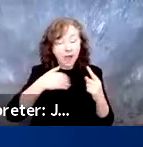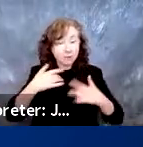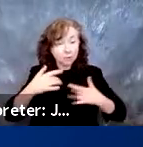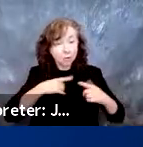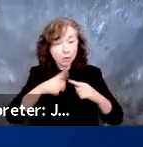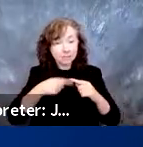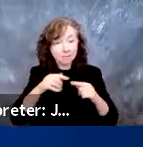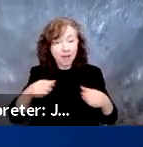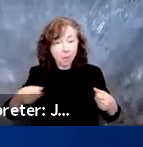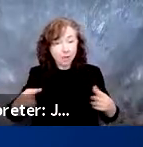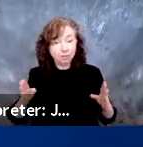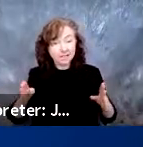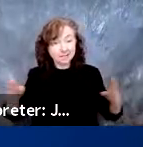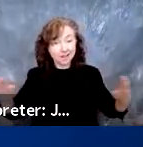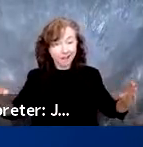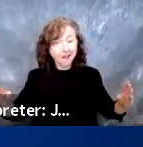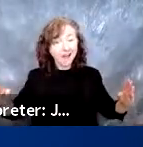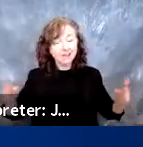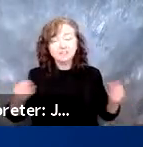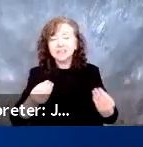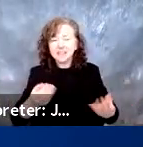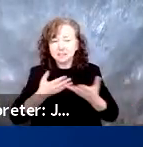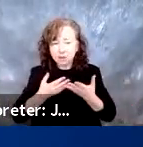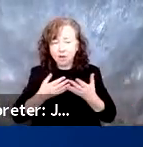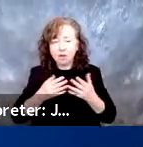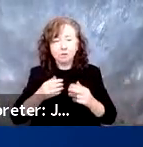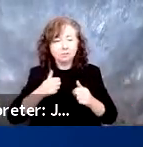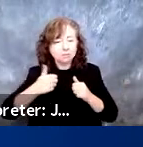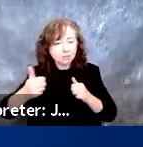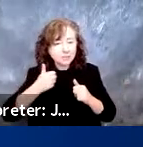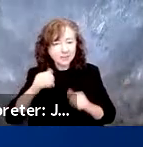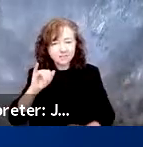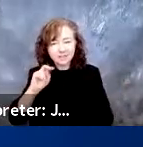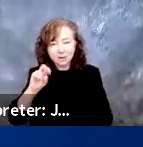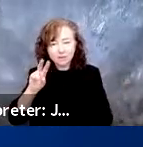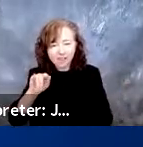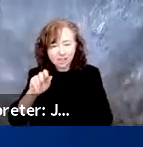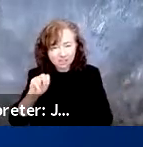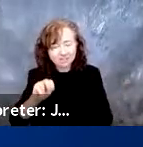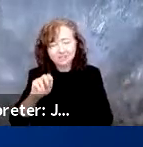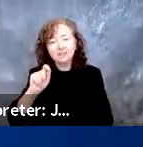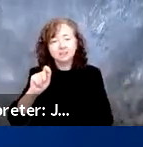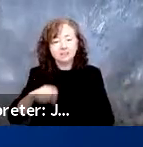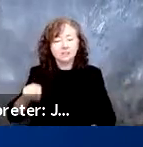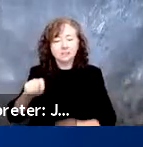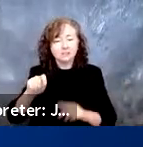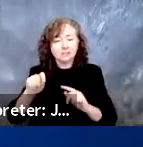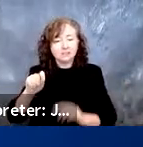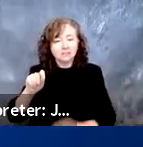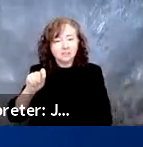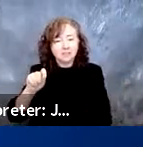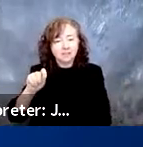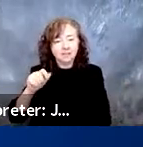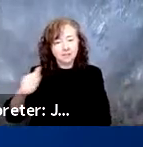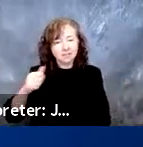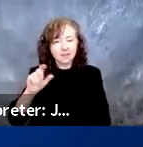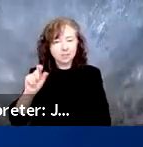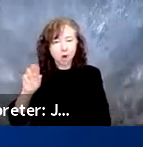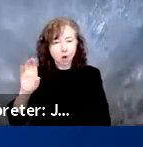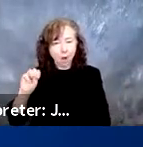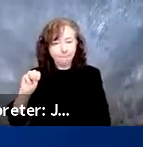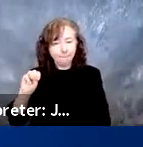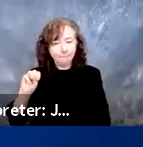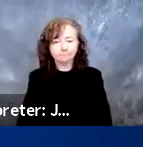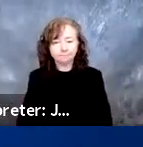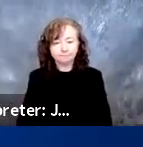us know at the website, transportationinnovation.ideascale.com. So, given this time now, it's three o'clock, we're going to wrap up the